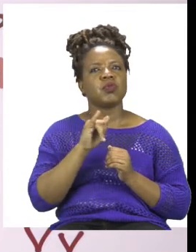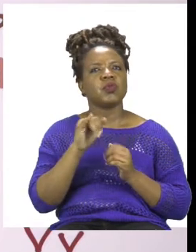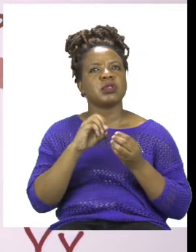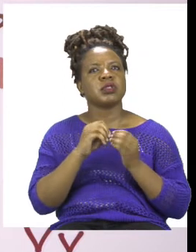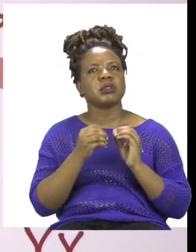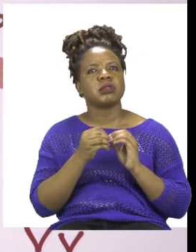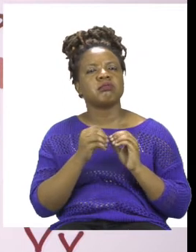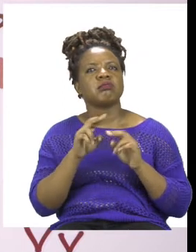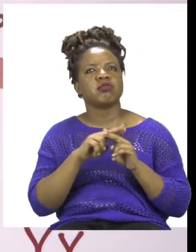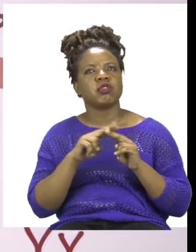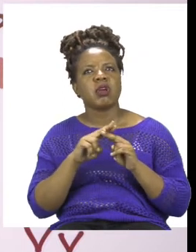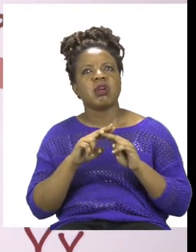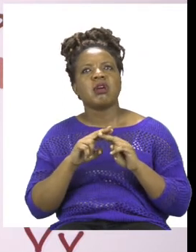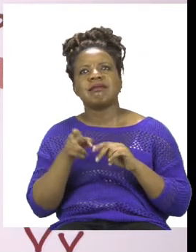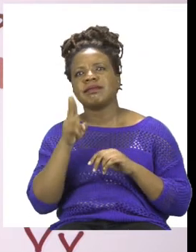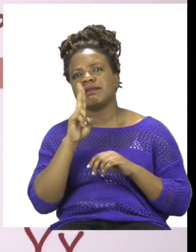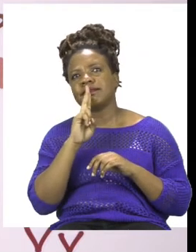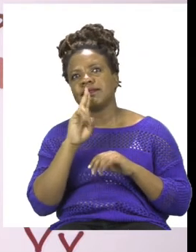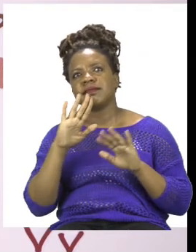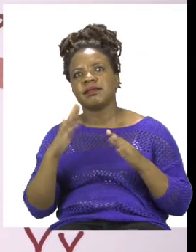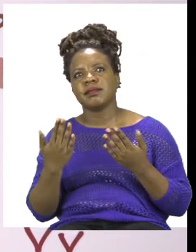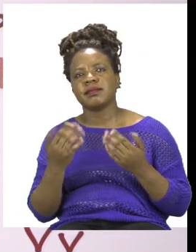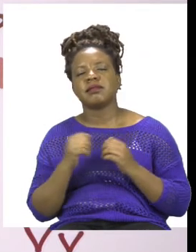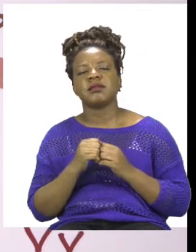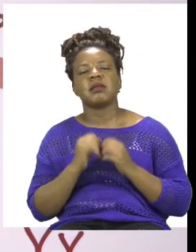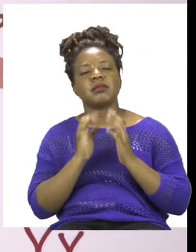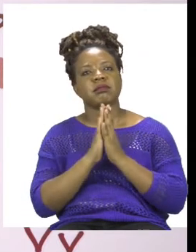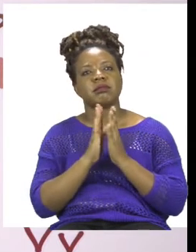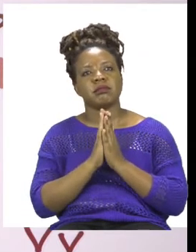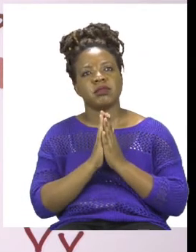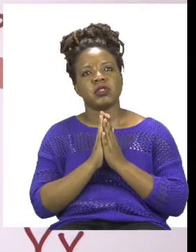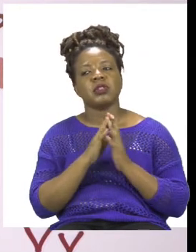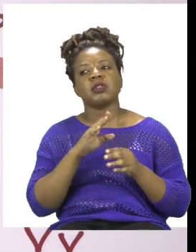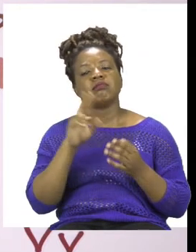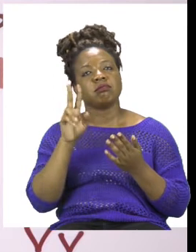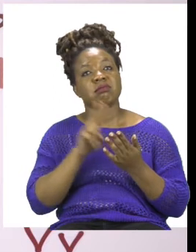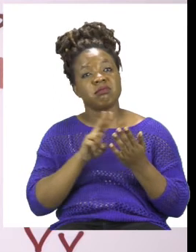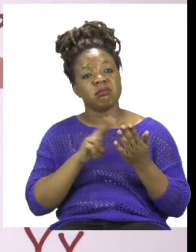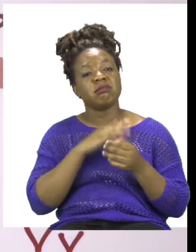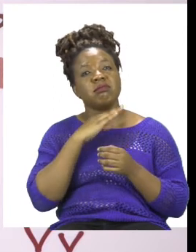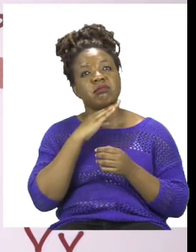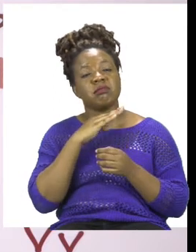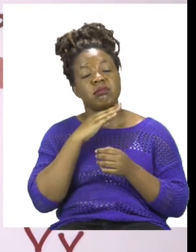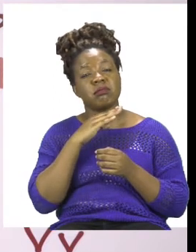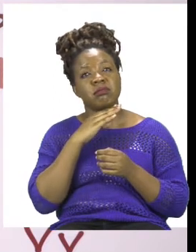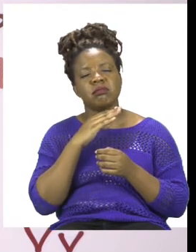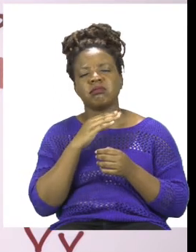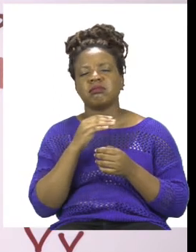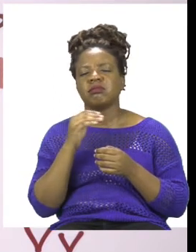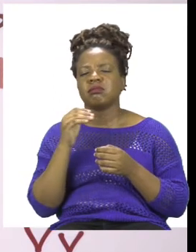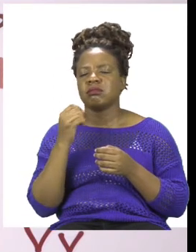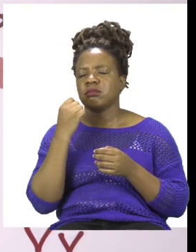answer. The other thing is read the story sum carefully. Remember they tried to trick us by giving us a